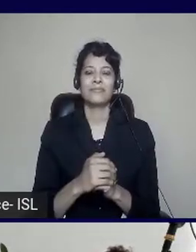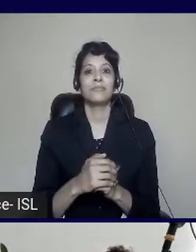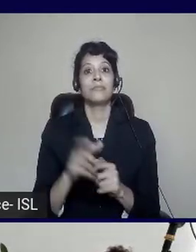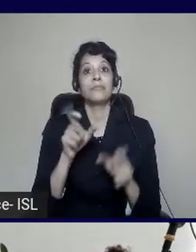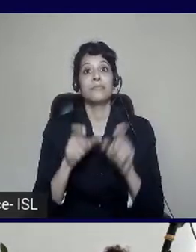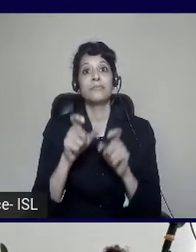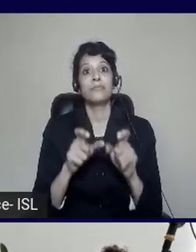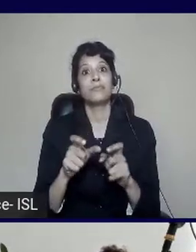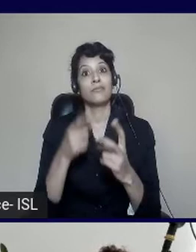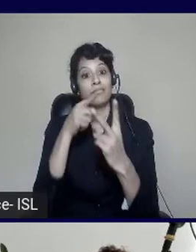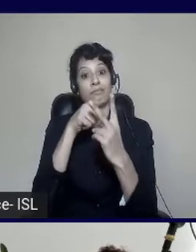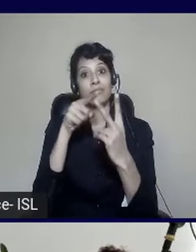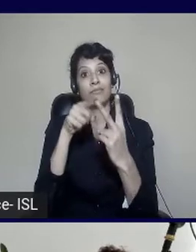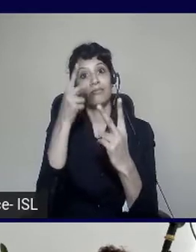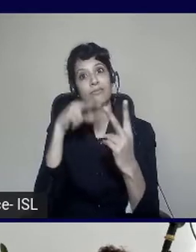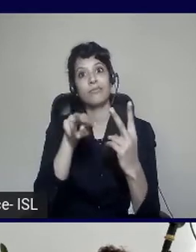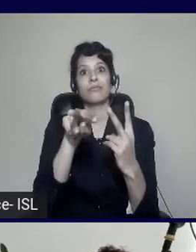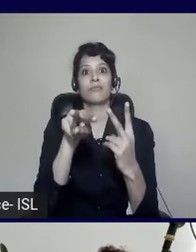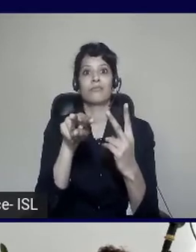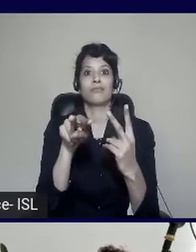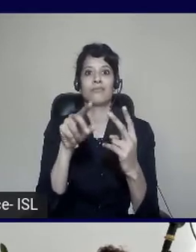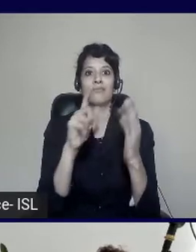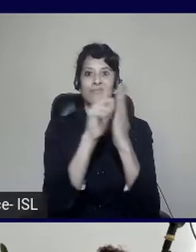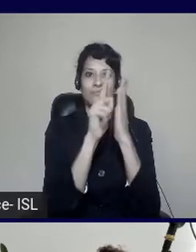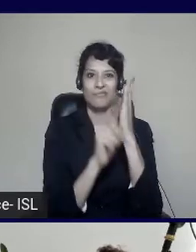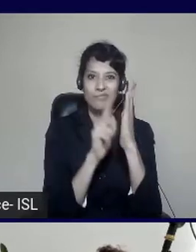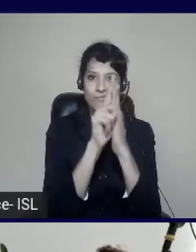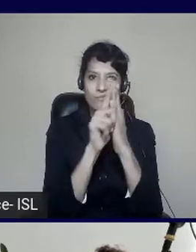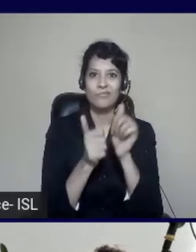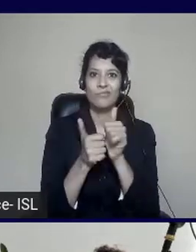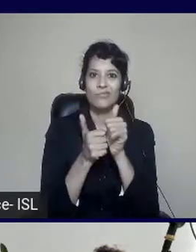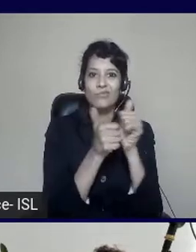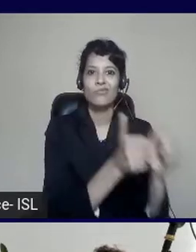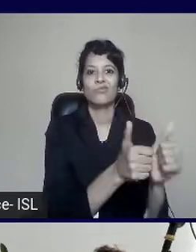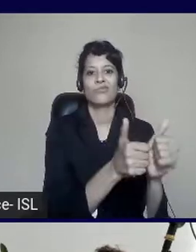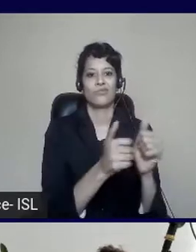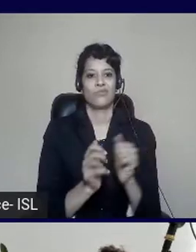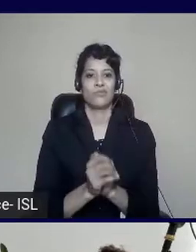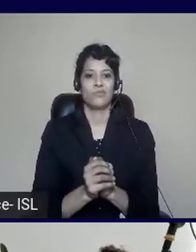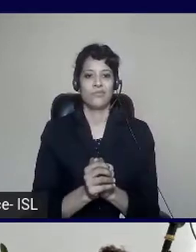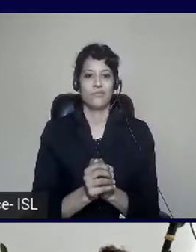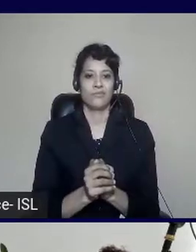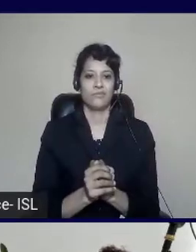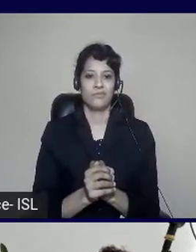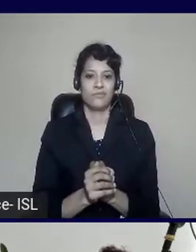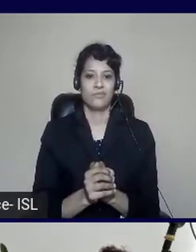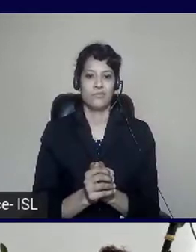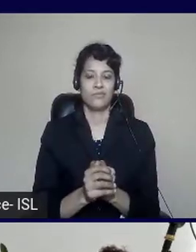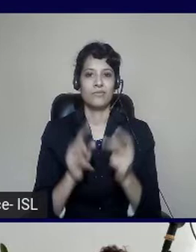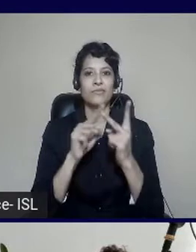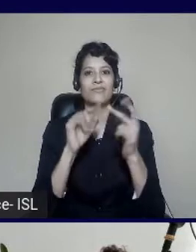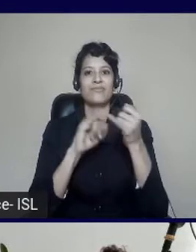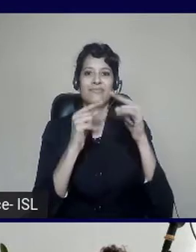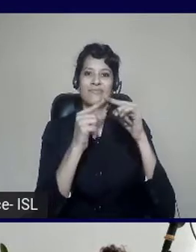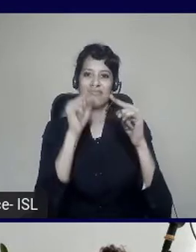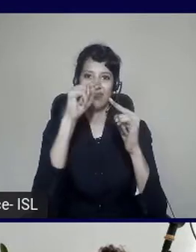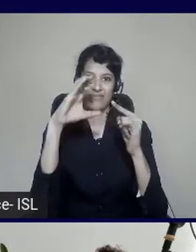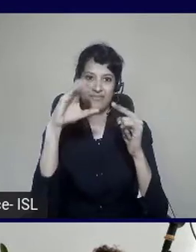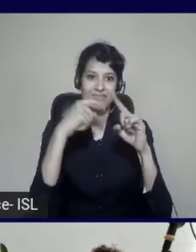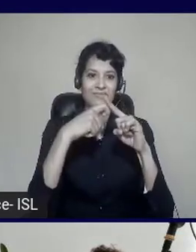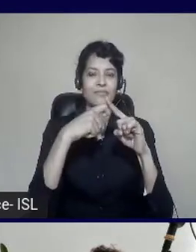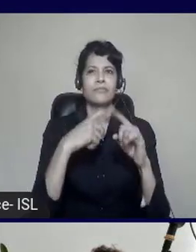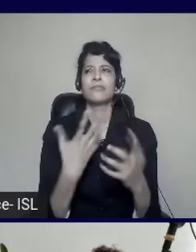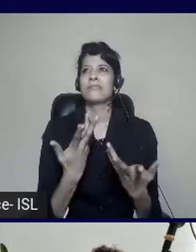legislation and also an altruistic with carrots. And that's just the way that human beings work. Look at GDPR.